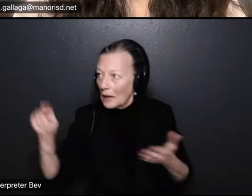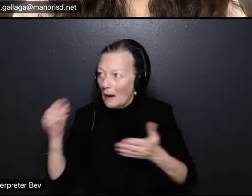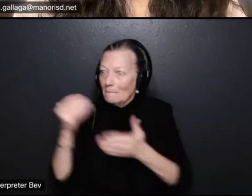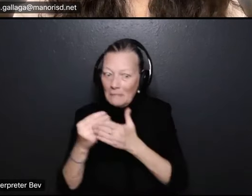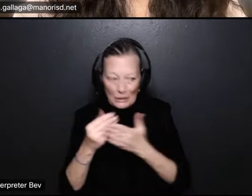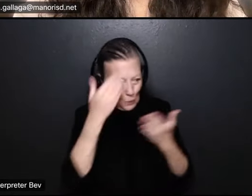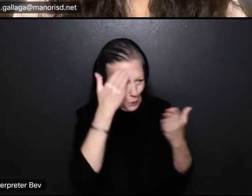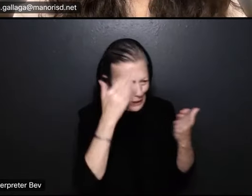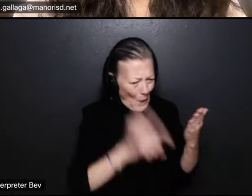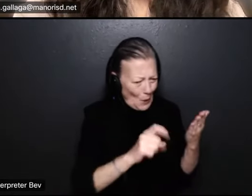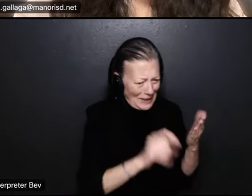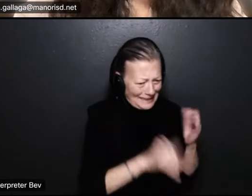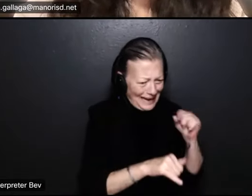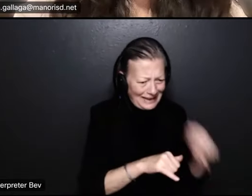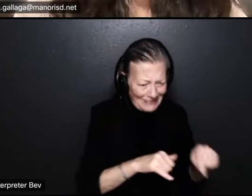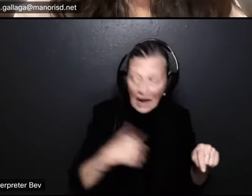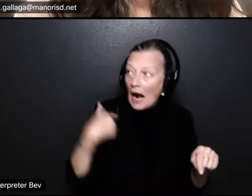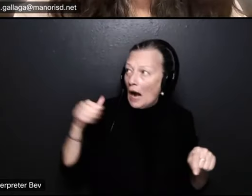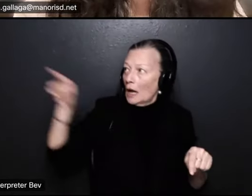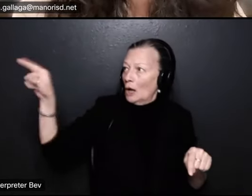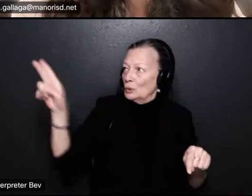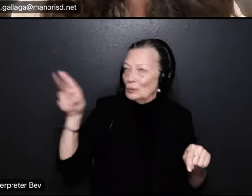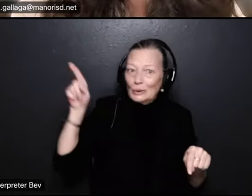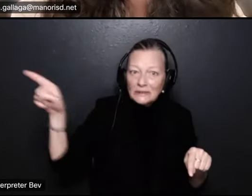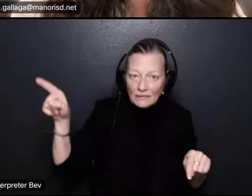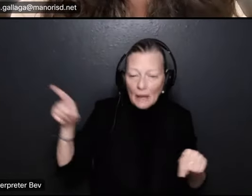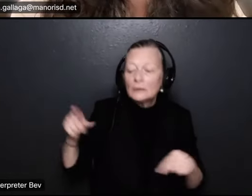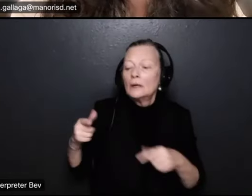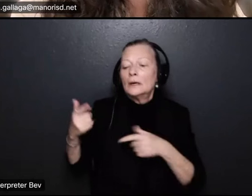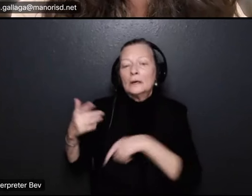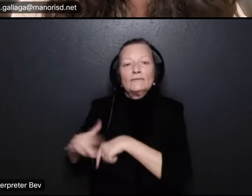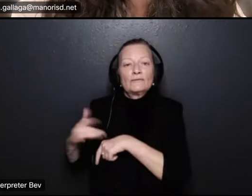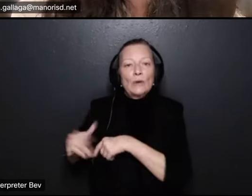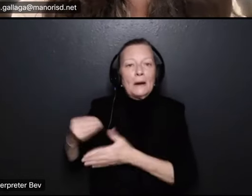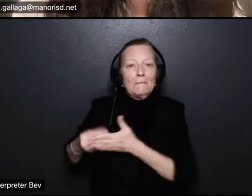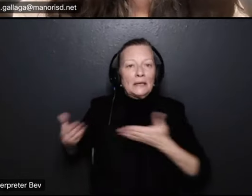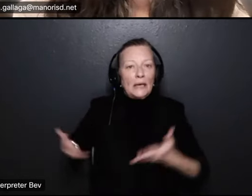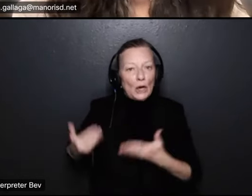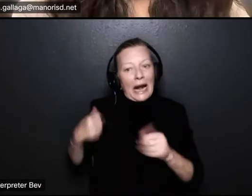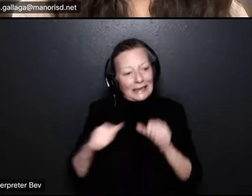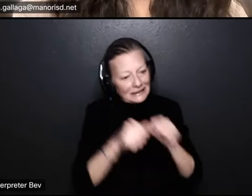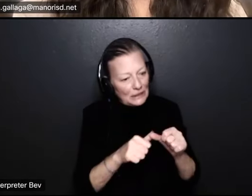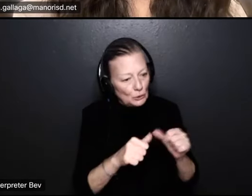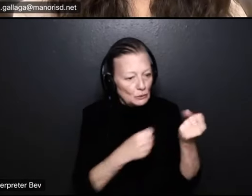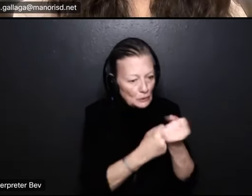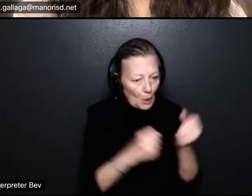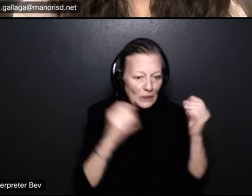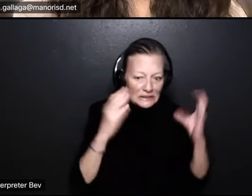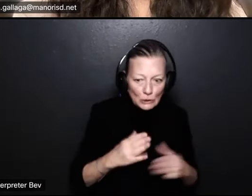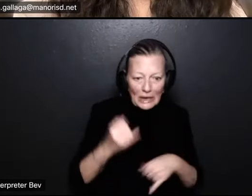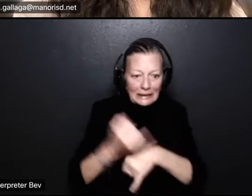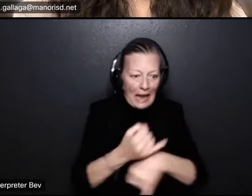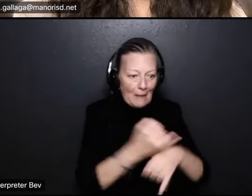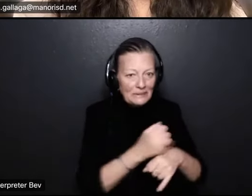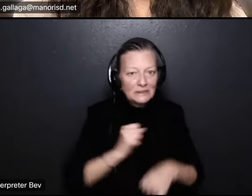need to free up money that i can take to continue to support the teachers in the classroom and the campus staff so that's the kind of grant we're